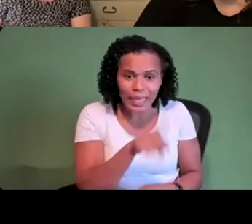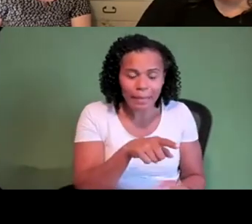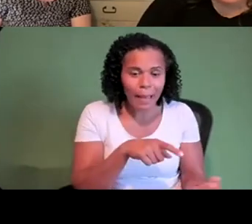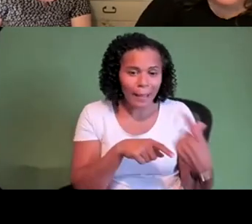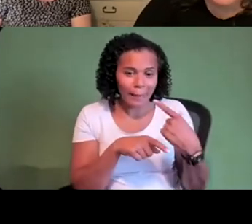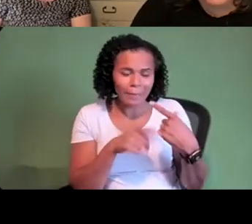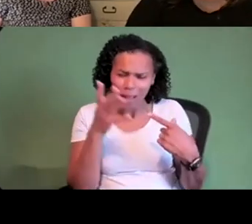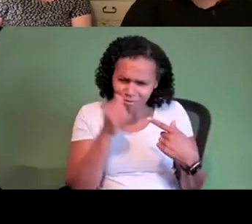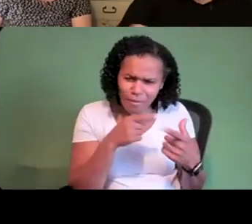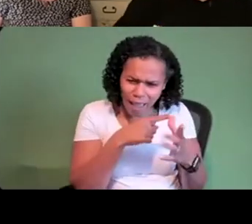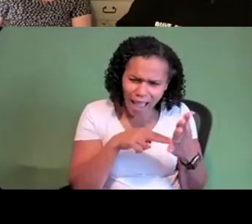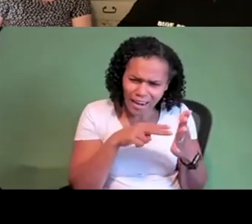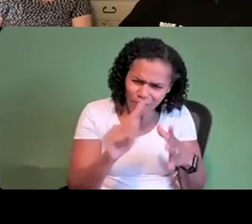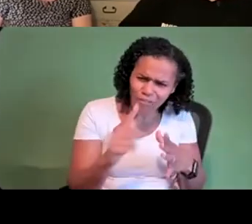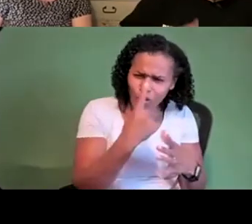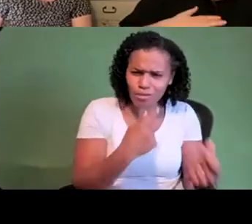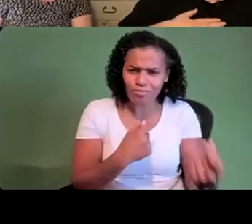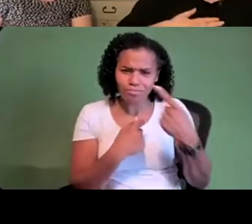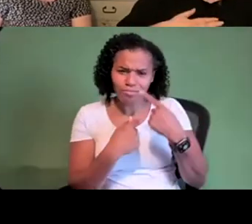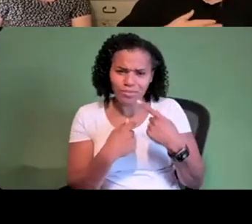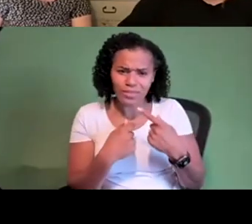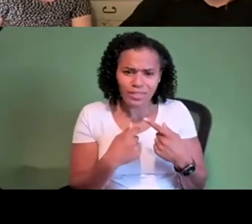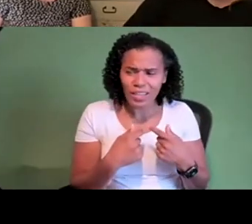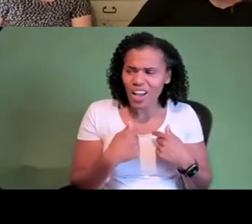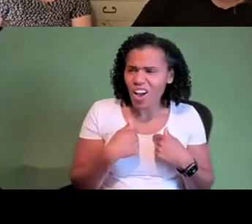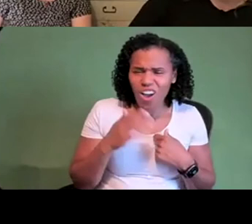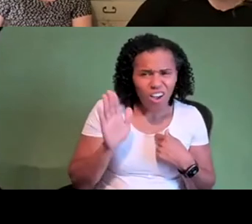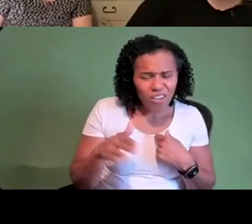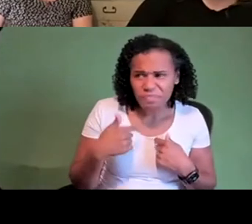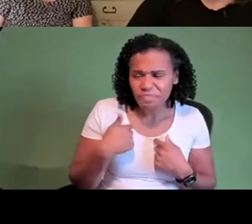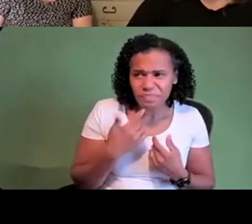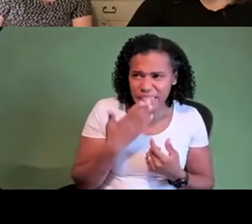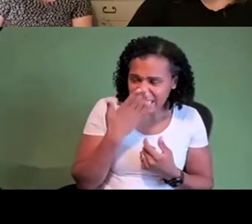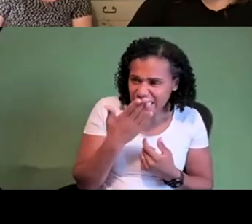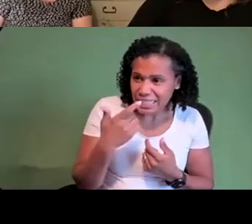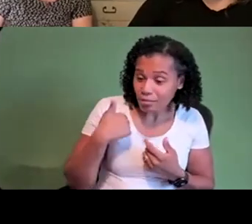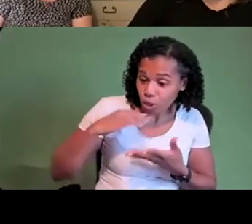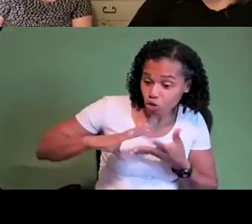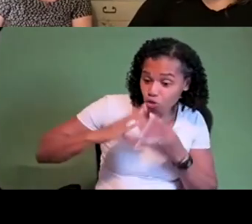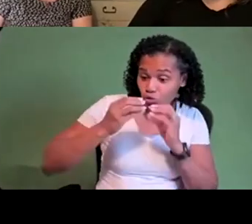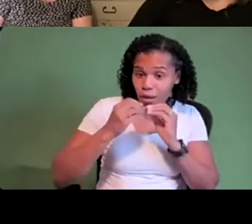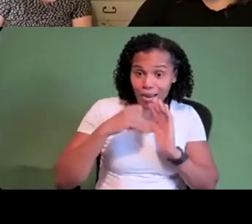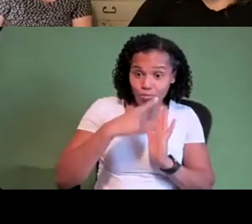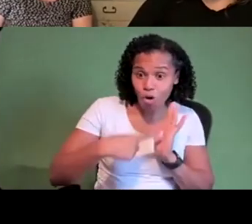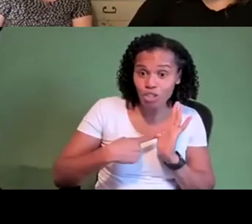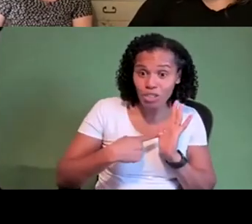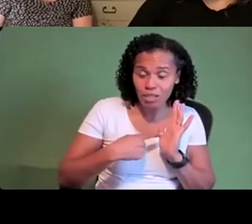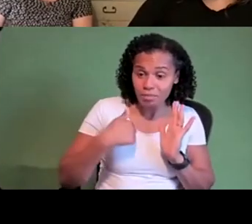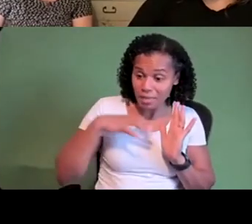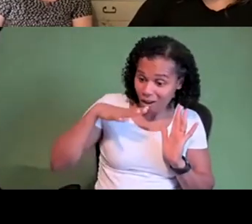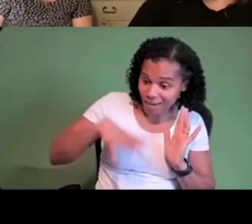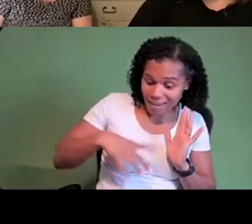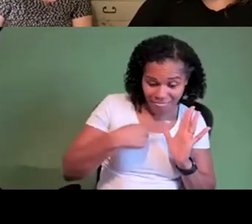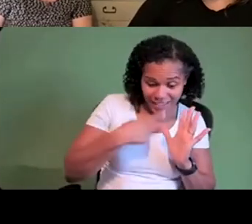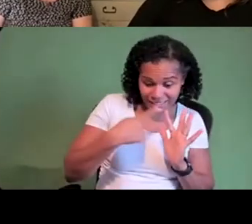approached me he said i seem to create projects around my you know what i need where the gaps are